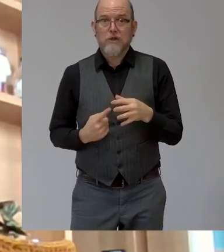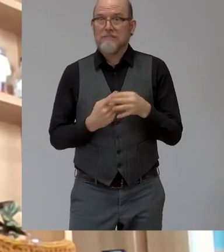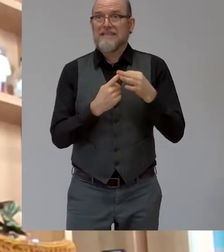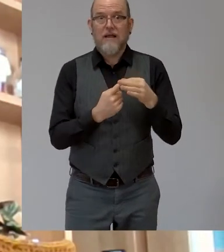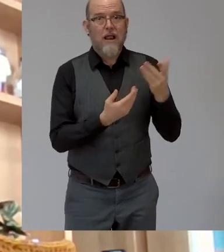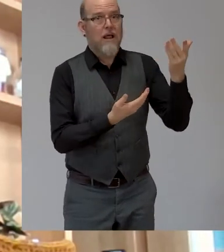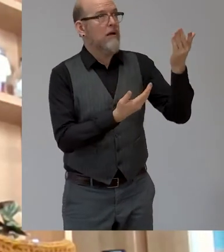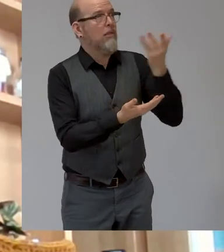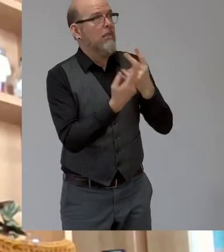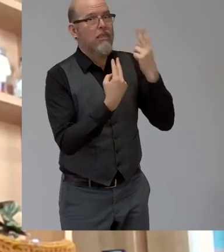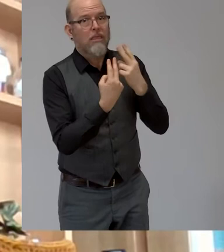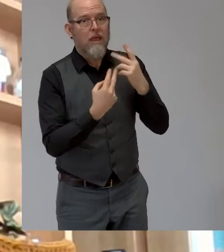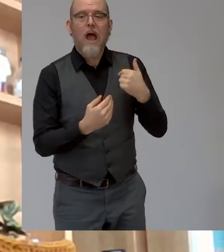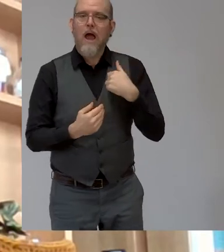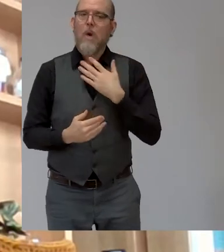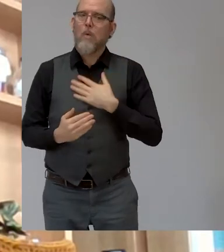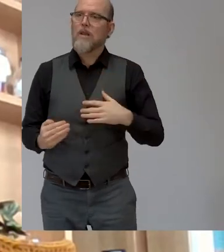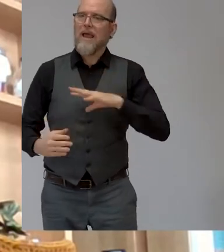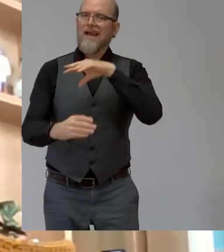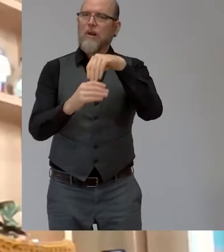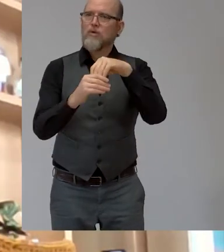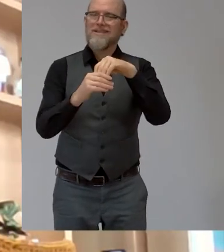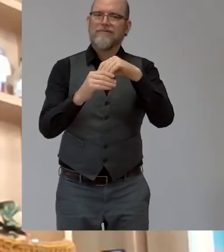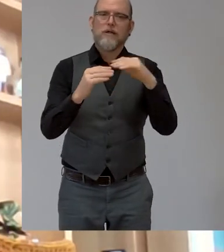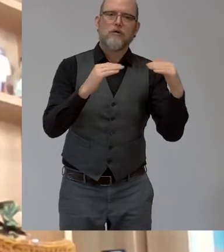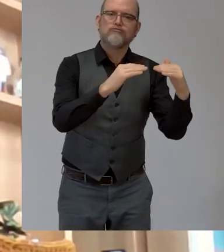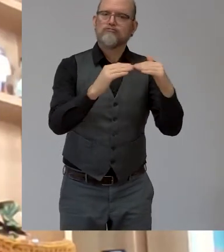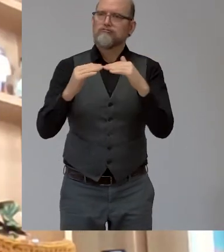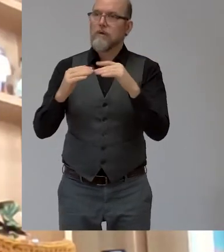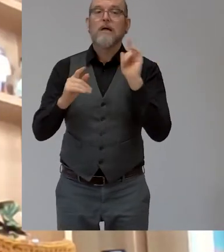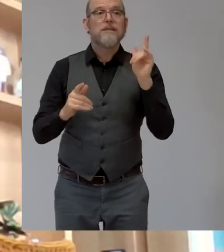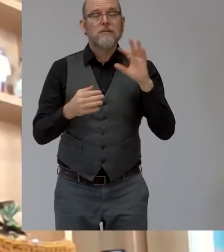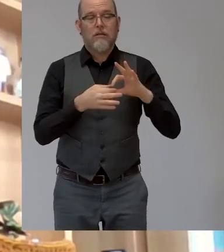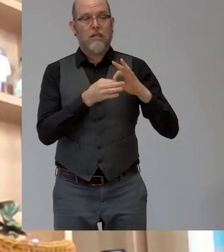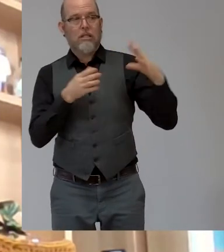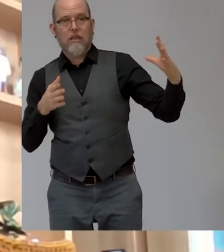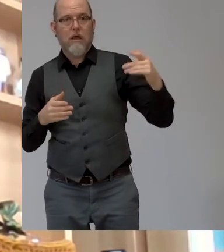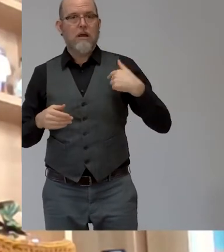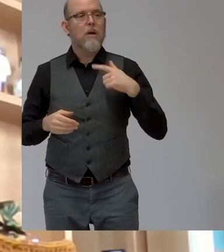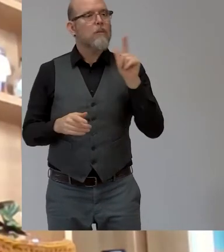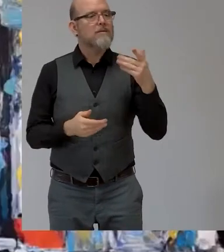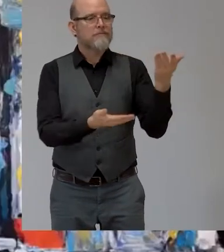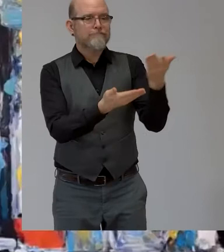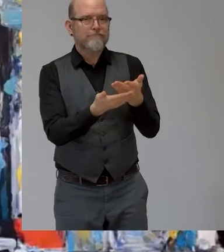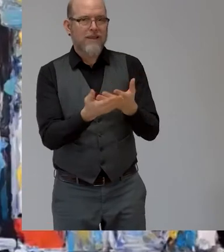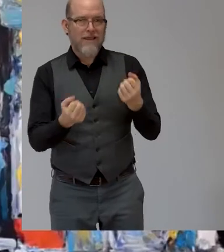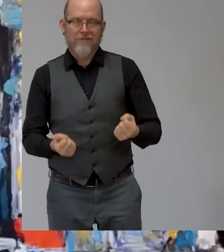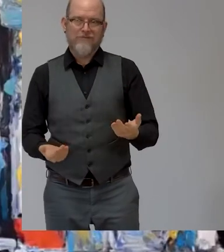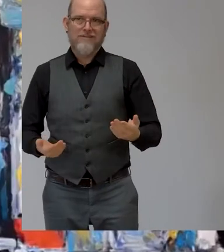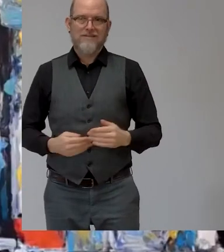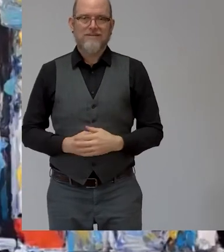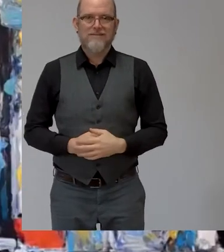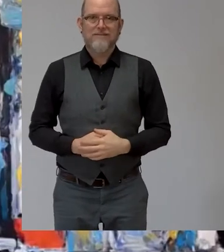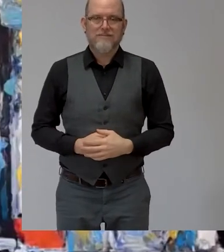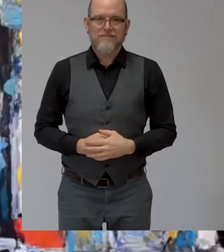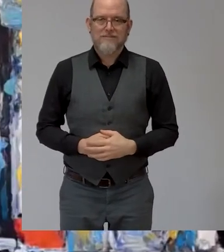environment that allows us to be independent values for abilities and equal so it's not enough to have